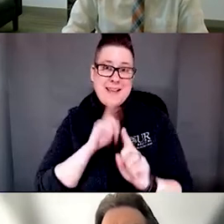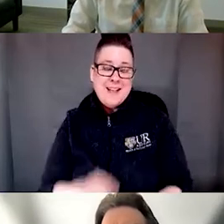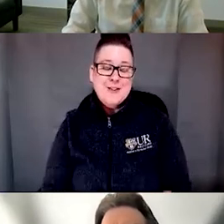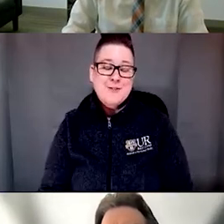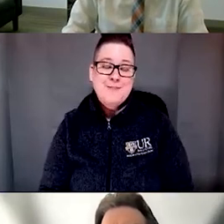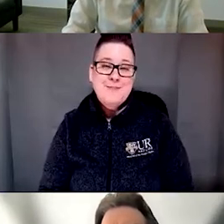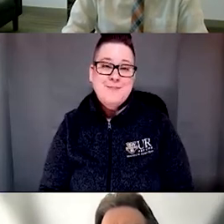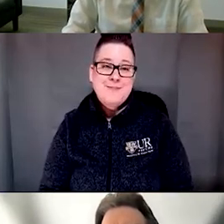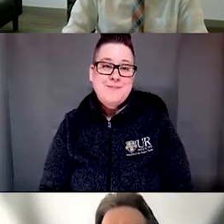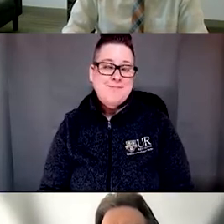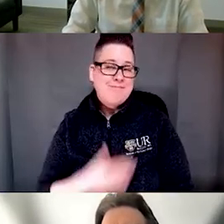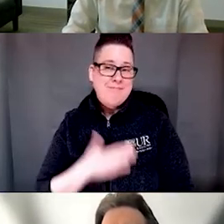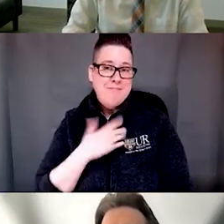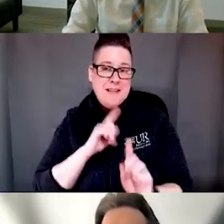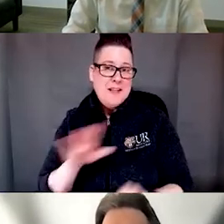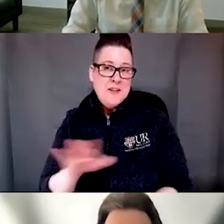answer any and all questions